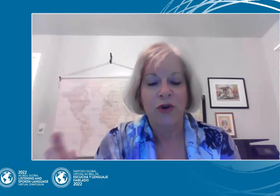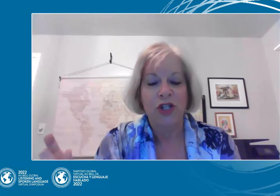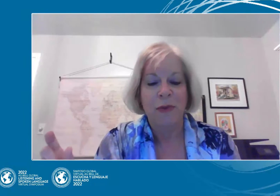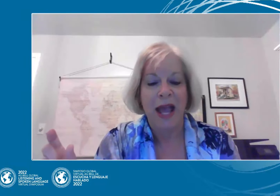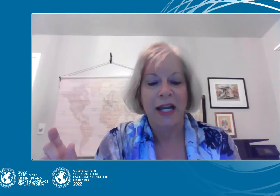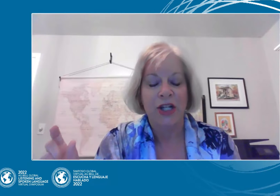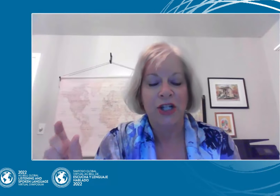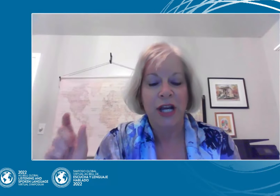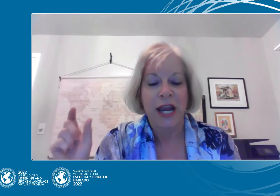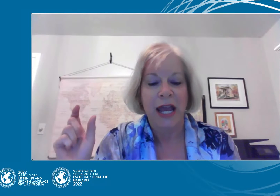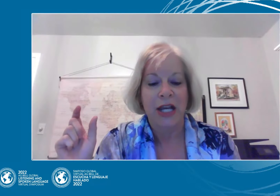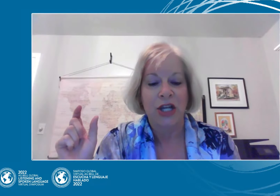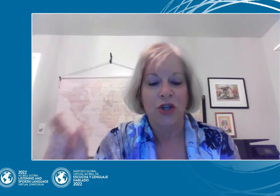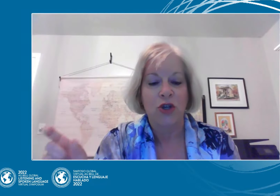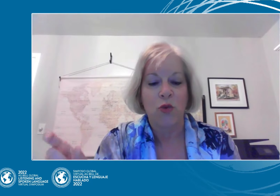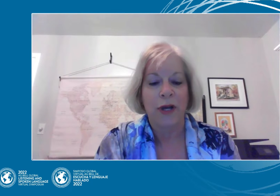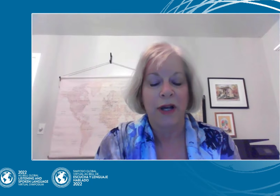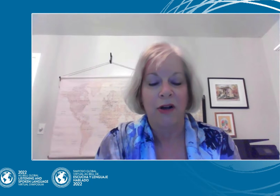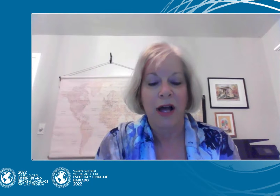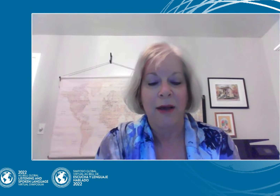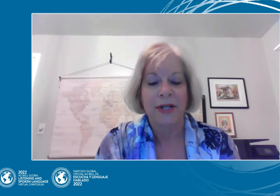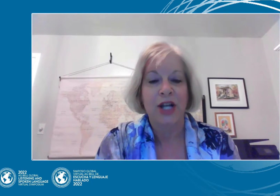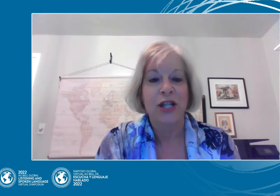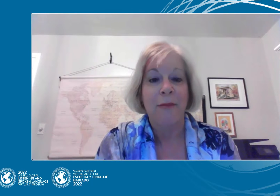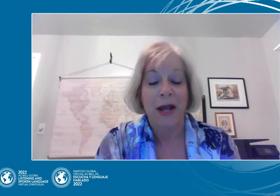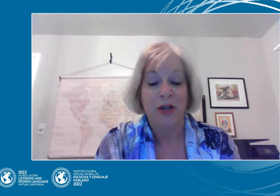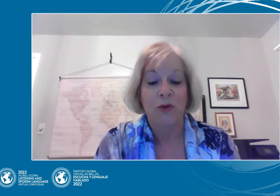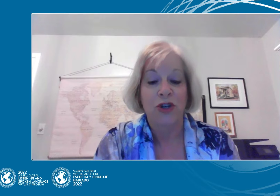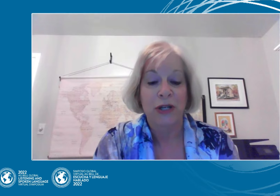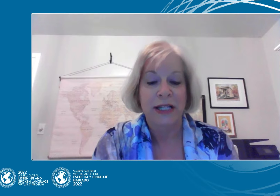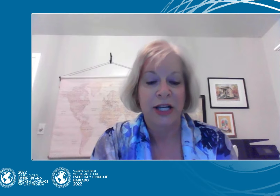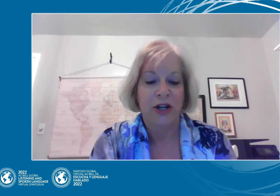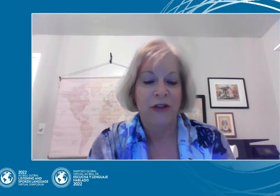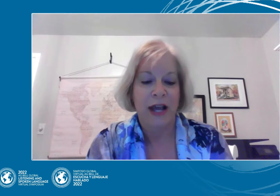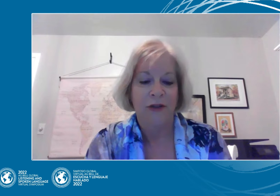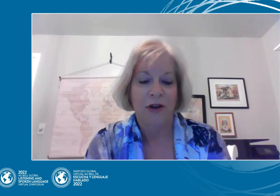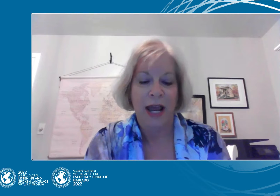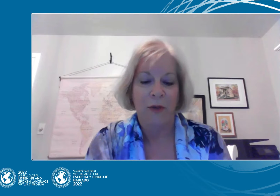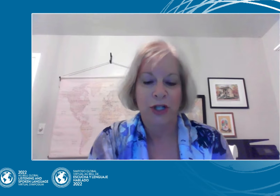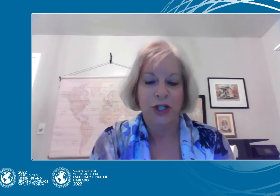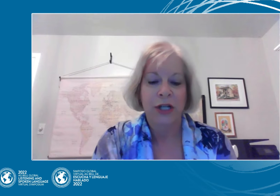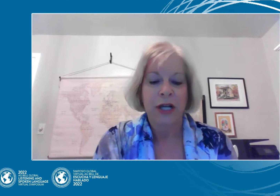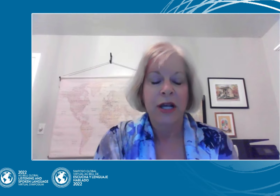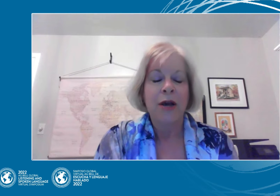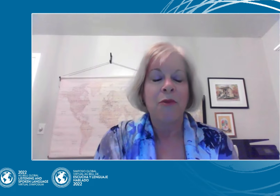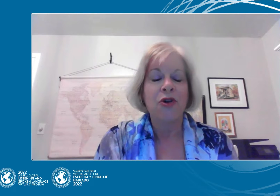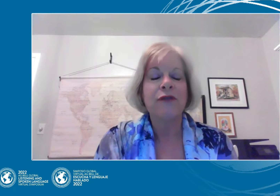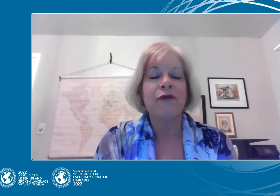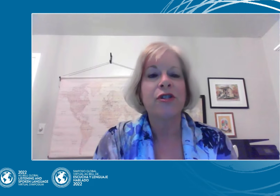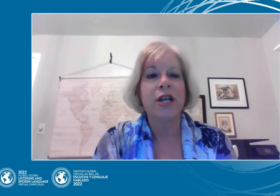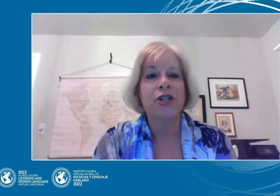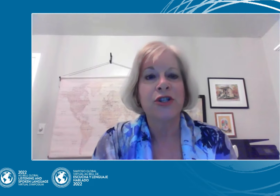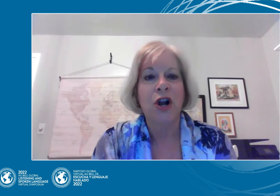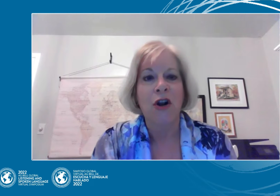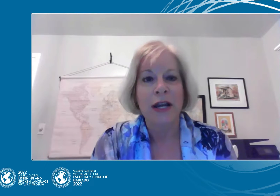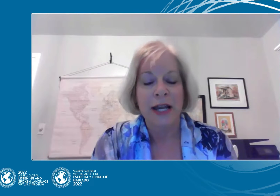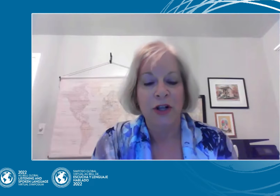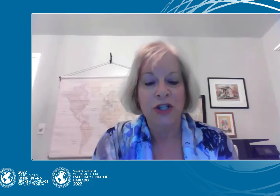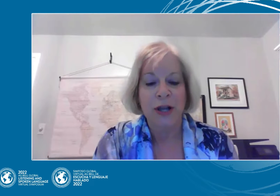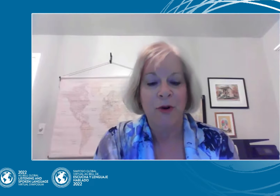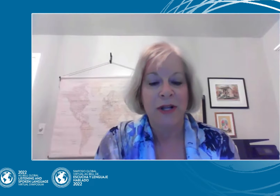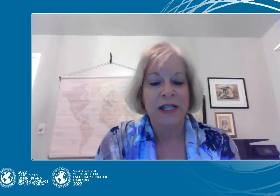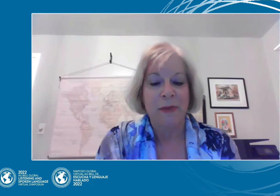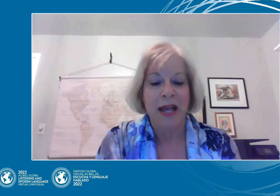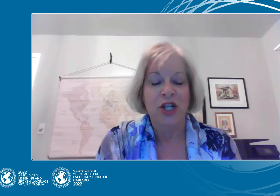English or Spanish, and you will touch that button when you need to hear the other language. Most of our sessions are